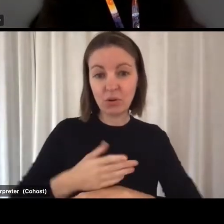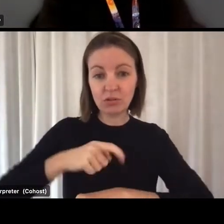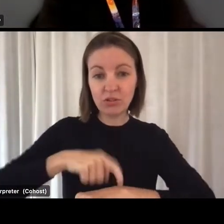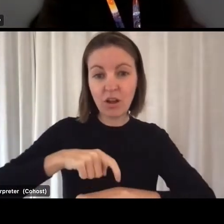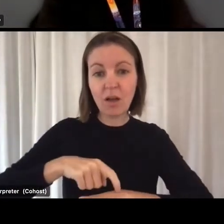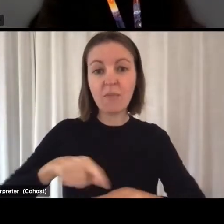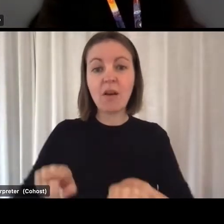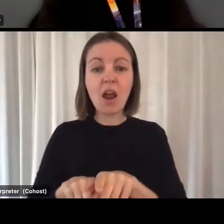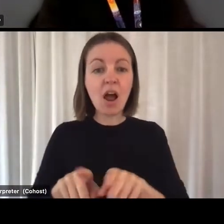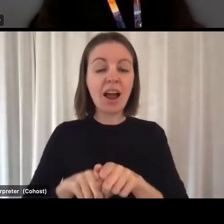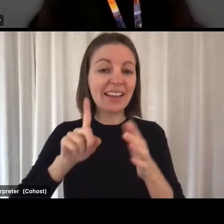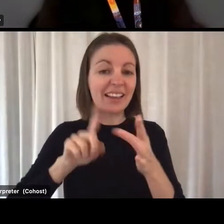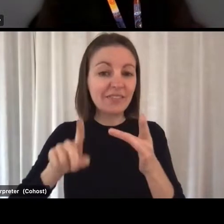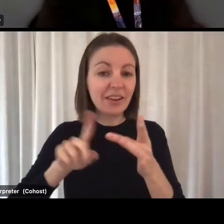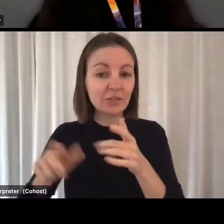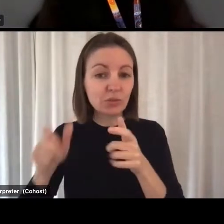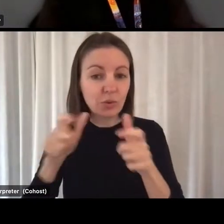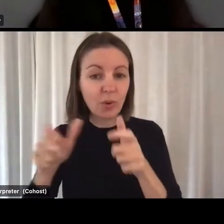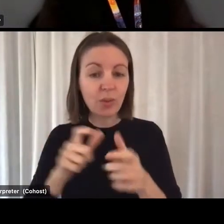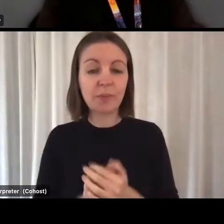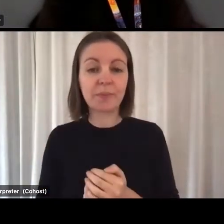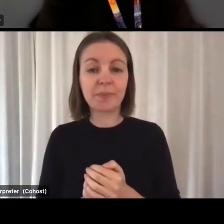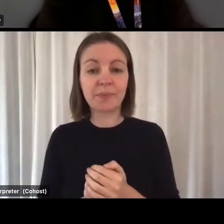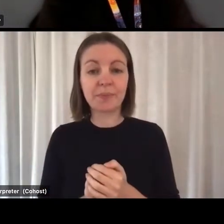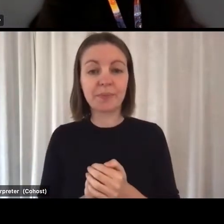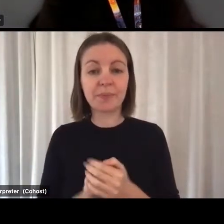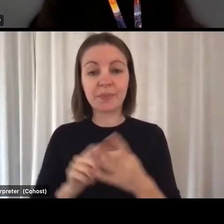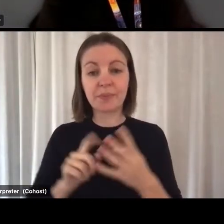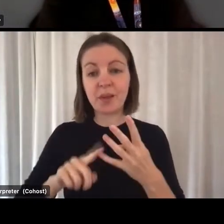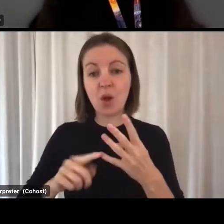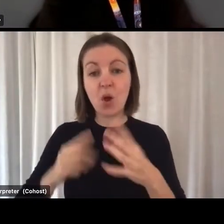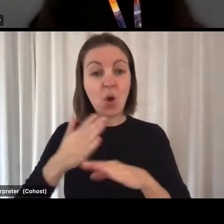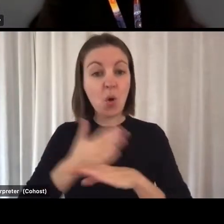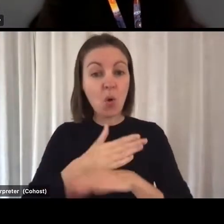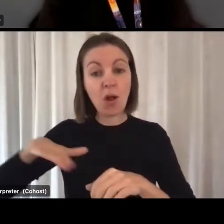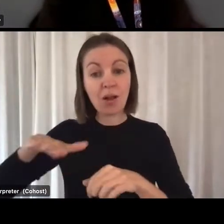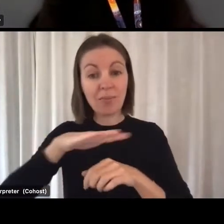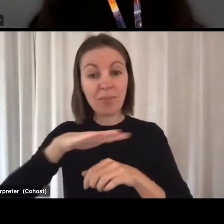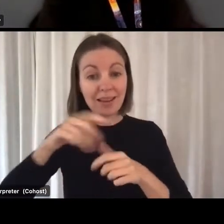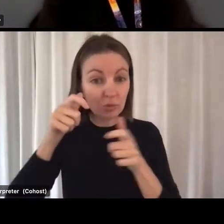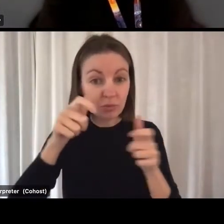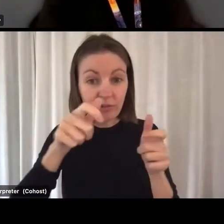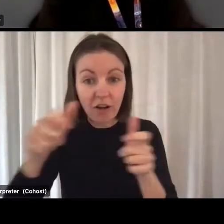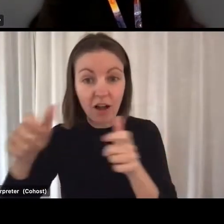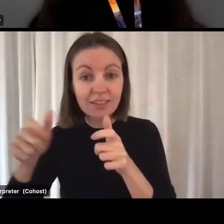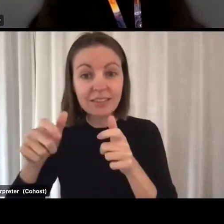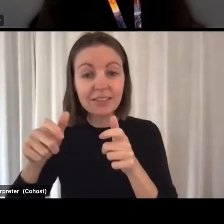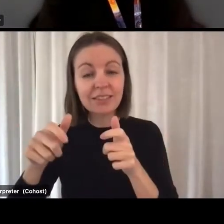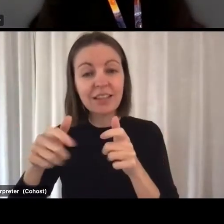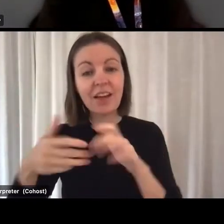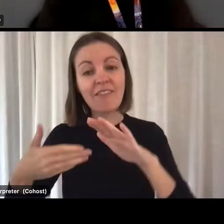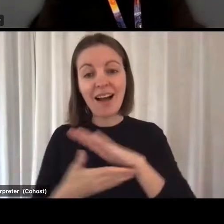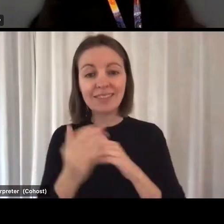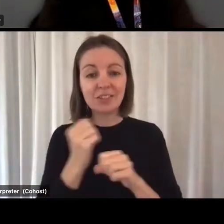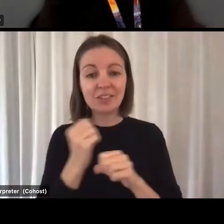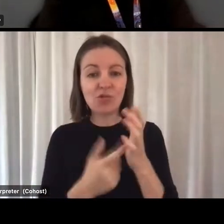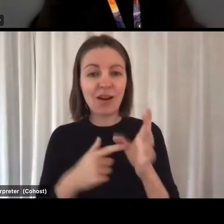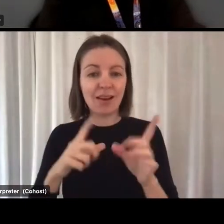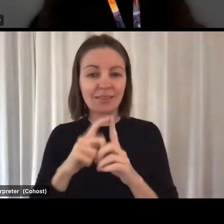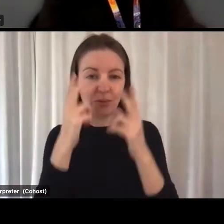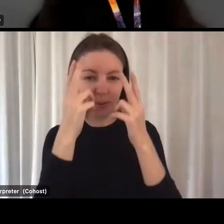IPC lead, workplace clinical supervision of undergraduate nurses, clinical supervision, mentoring,